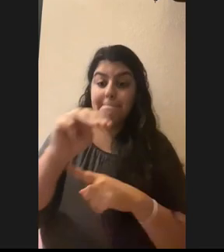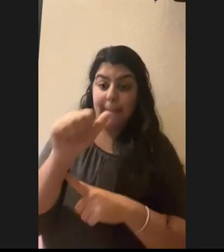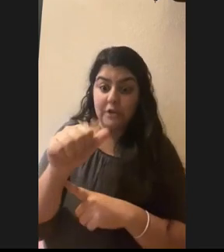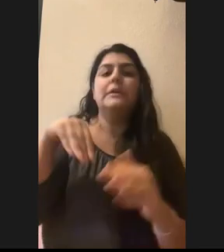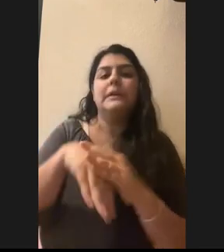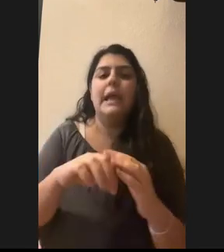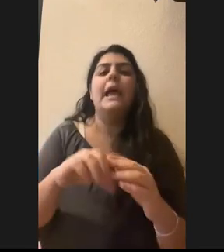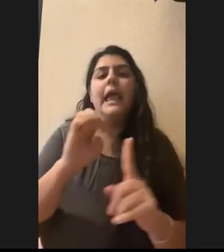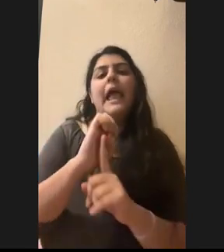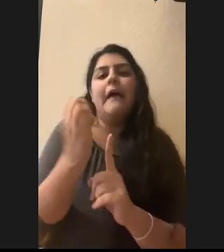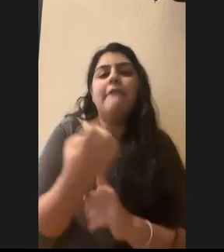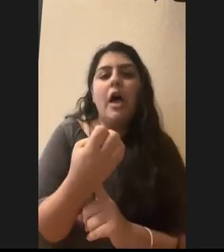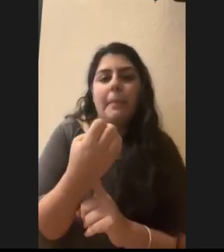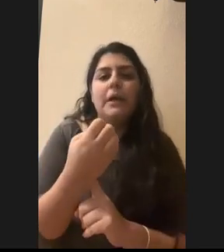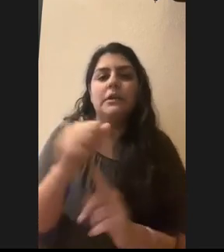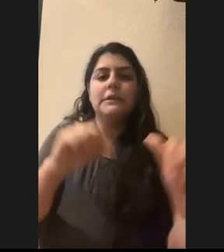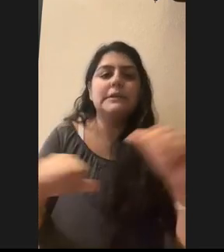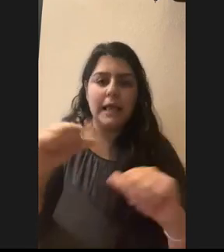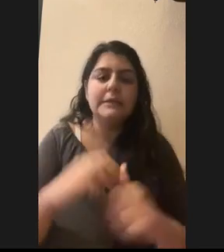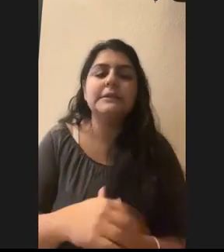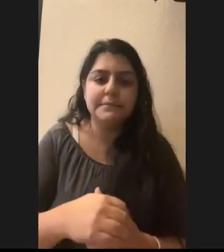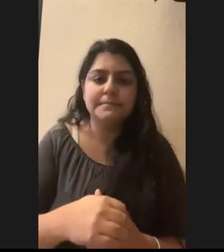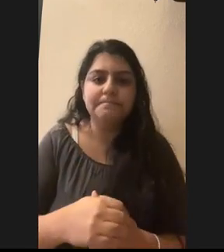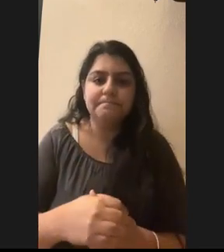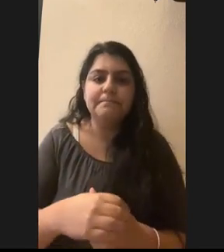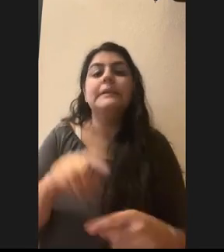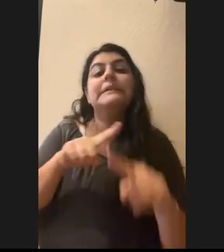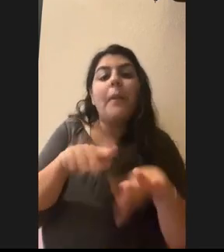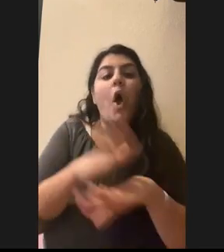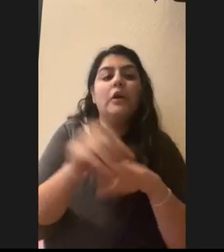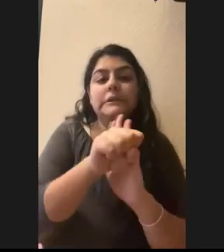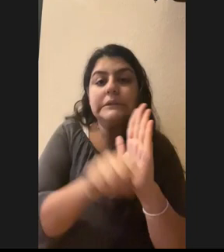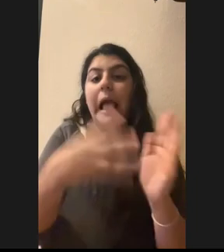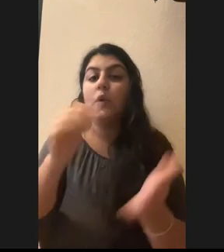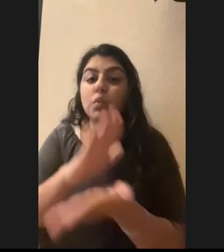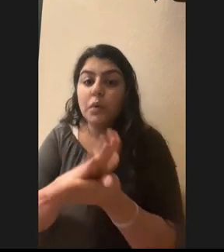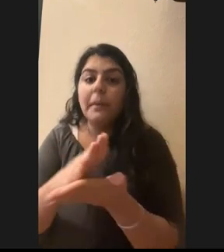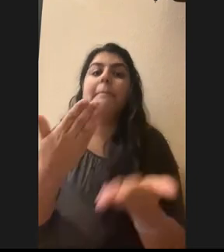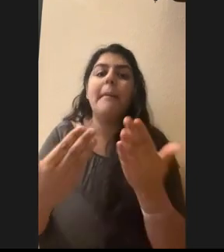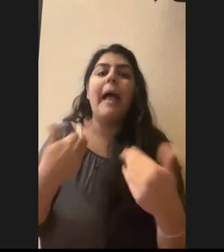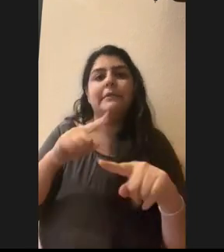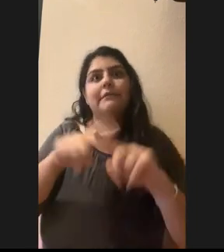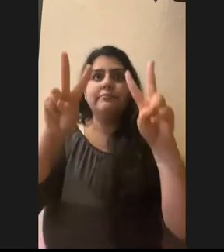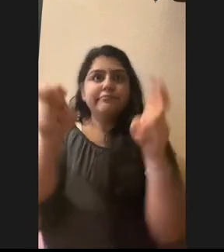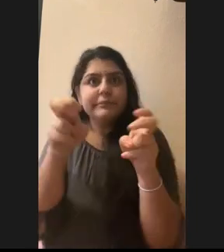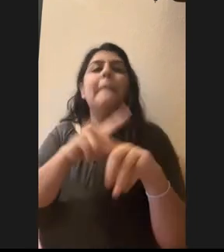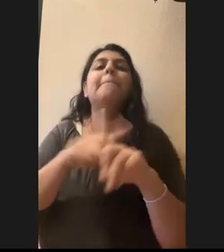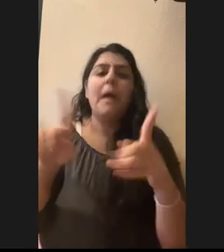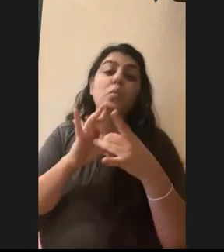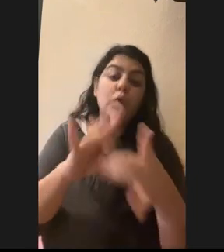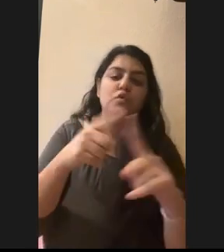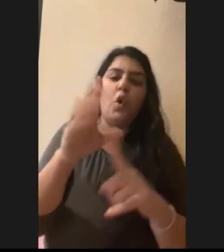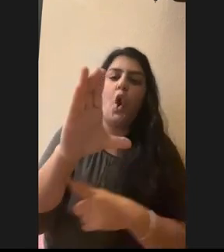depending on the state, um, and the school, it may have a different term, but it's usually related to conservation science,